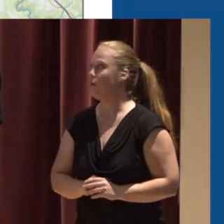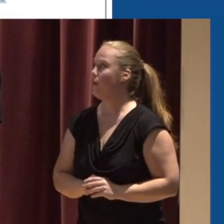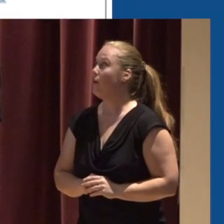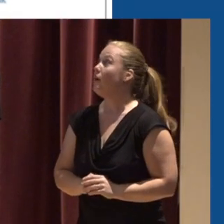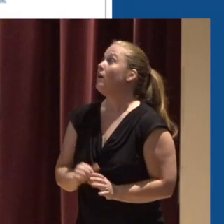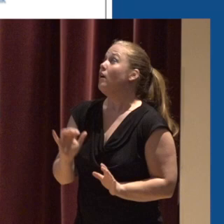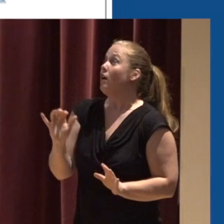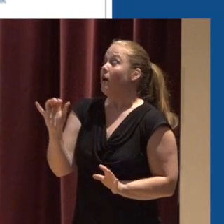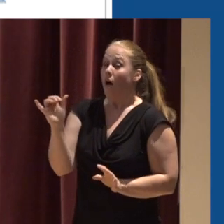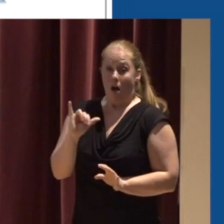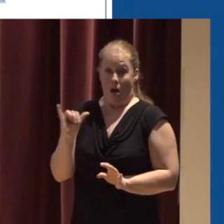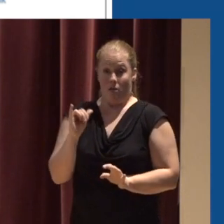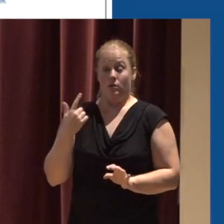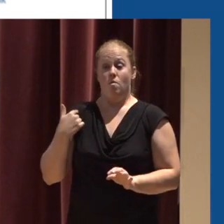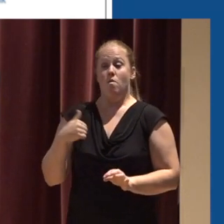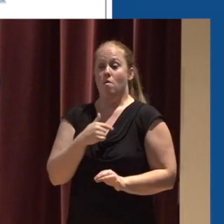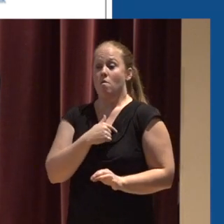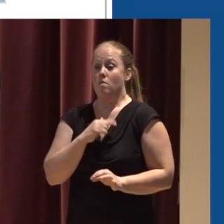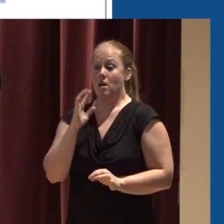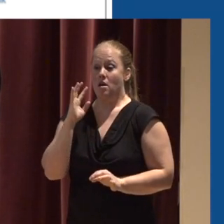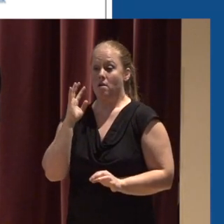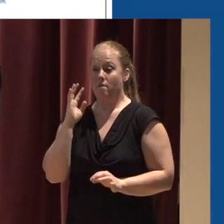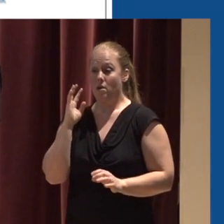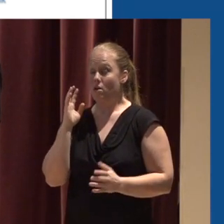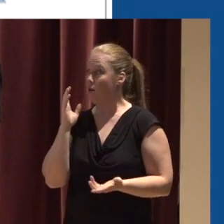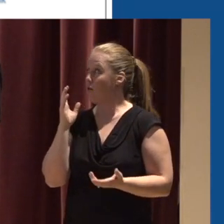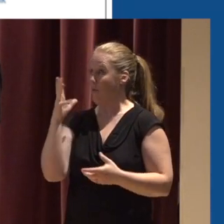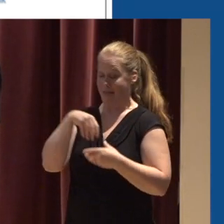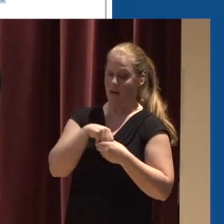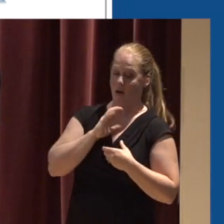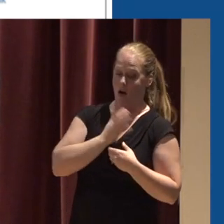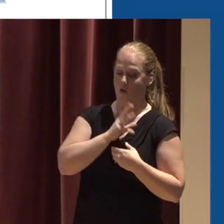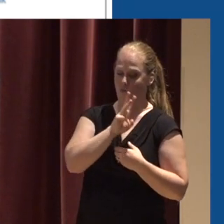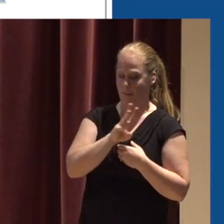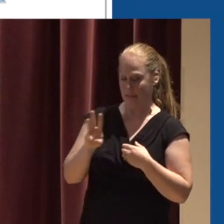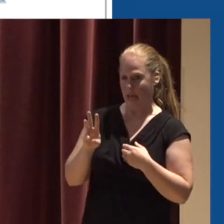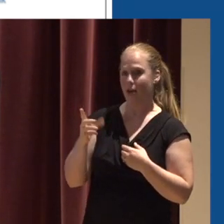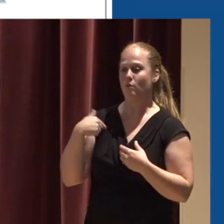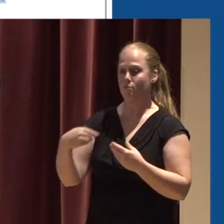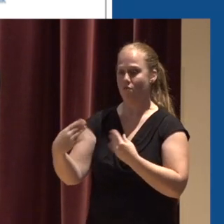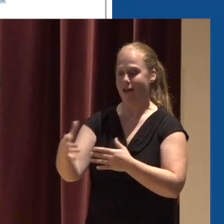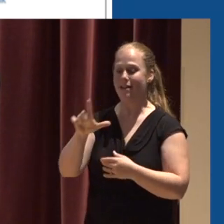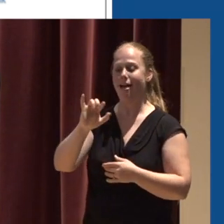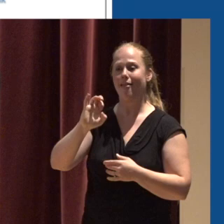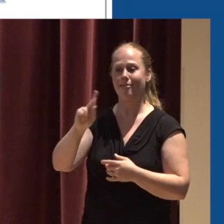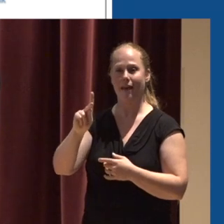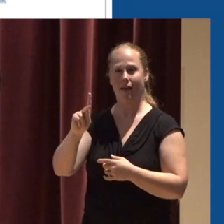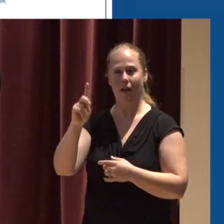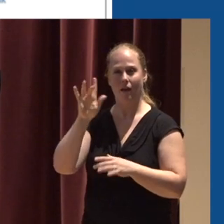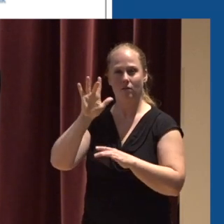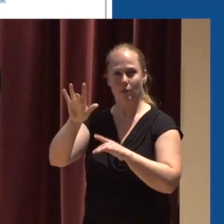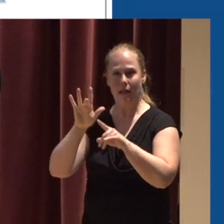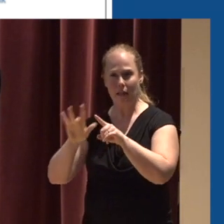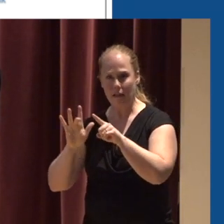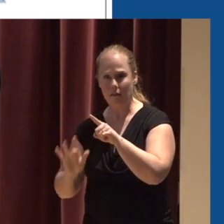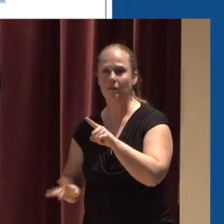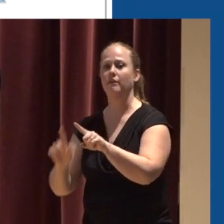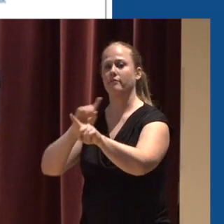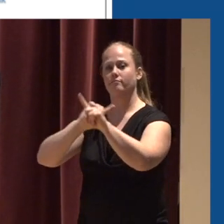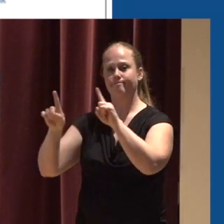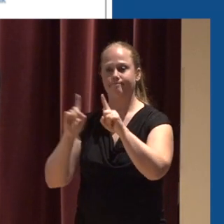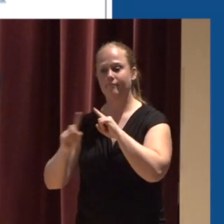In addition to that we've also created within the website Or provided links to all the various different